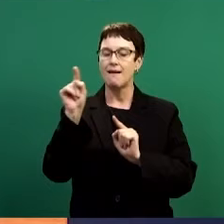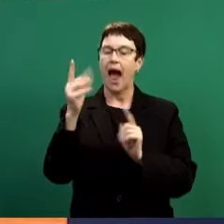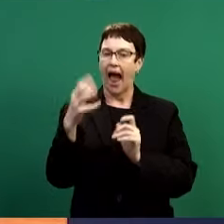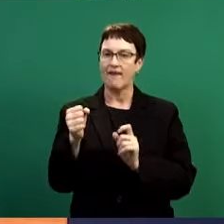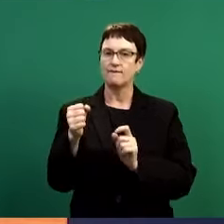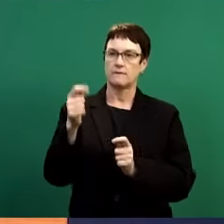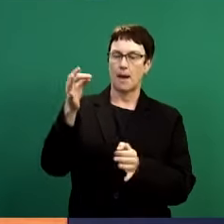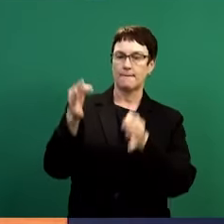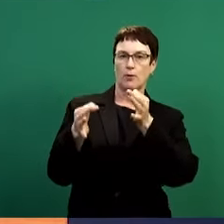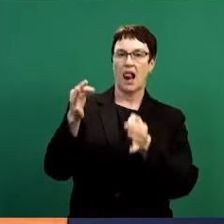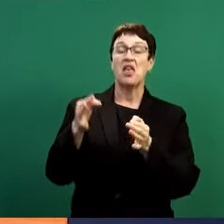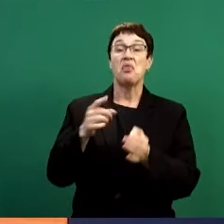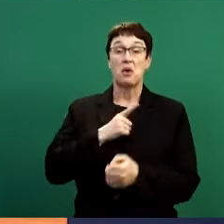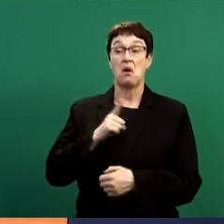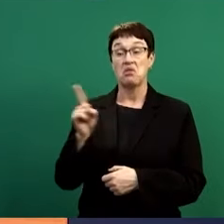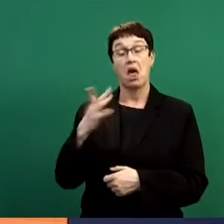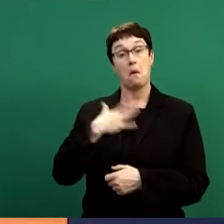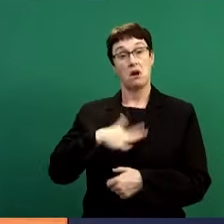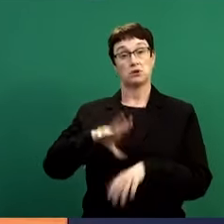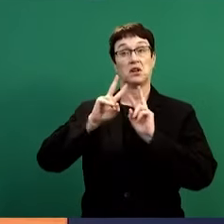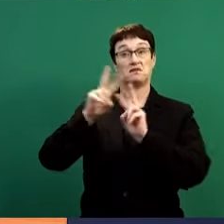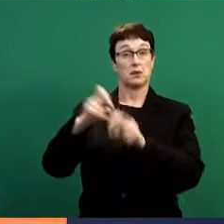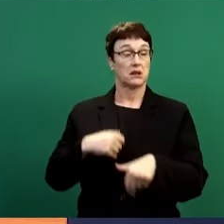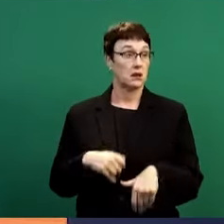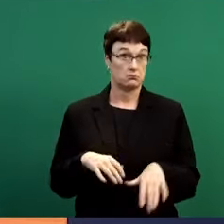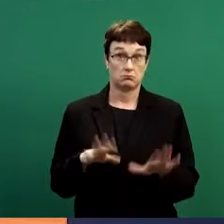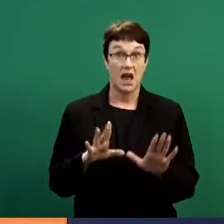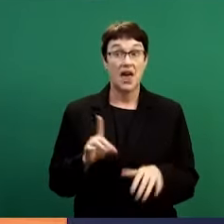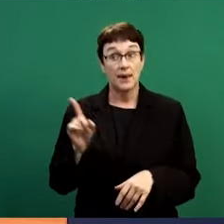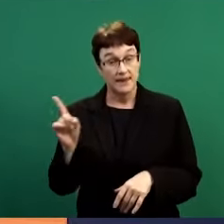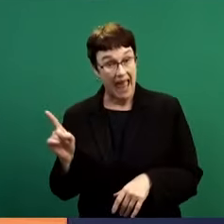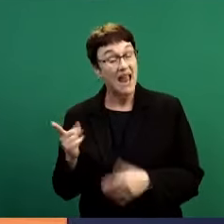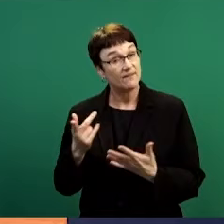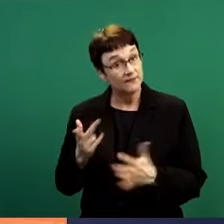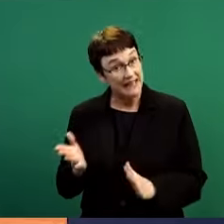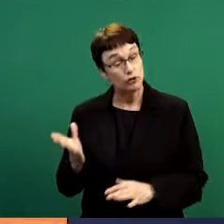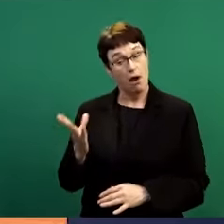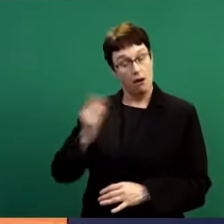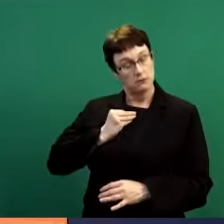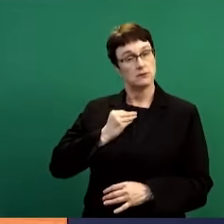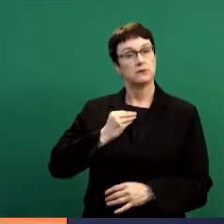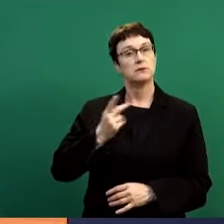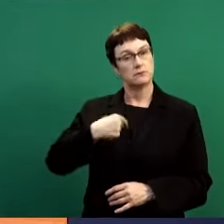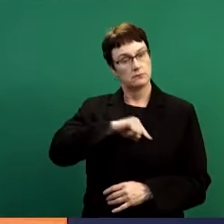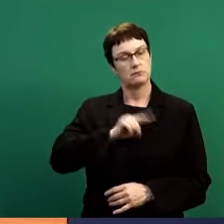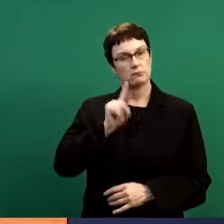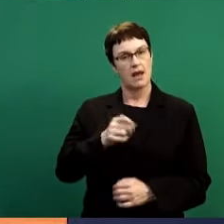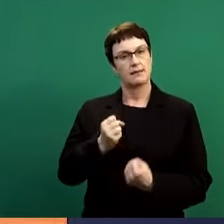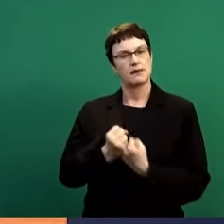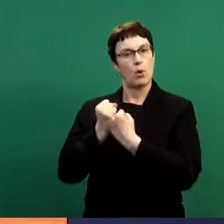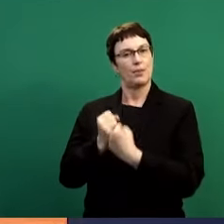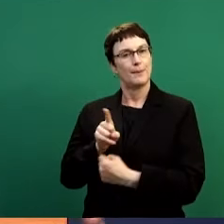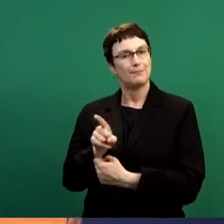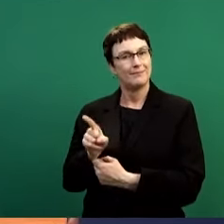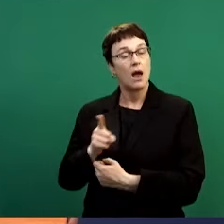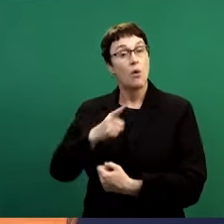a process of inquiry. They approached us and asked us for assistance because we are